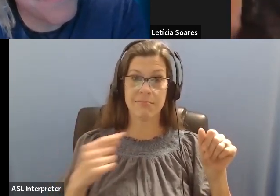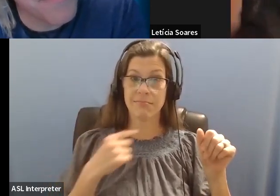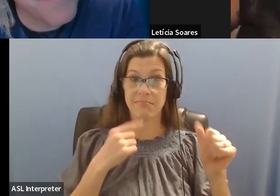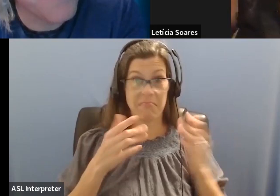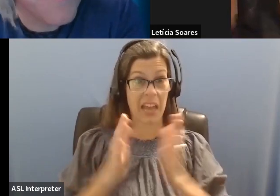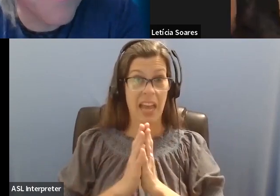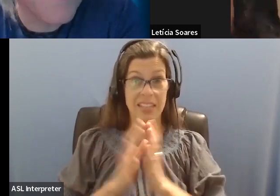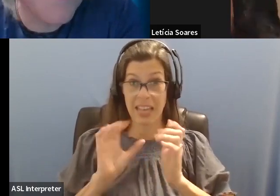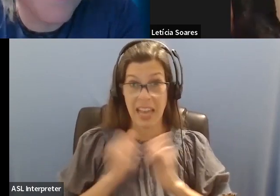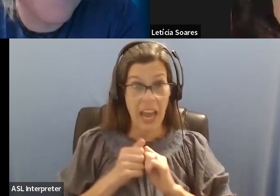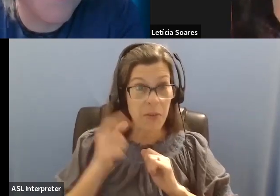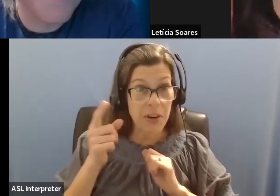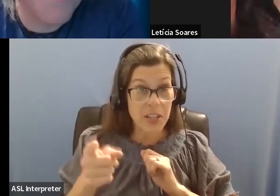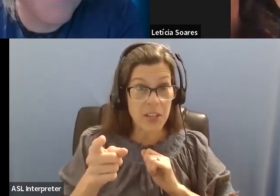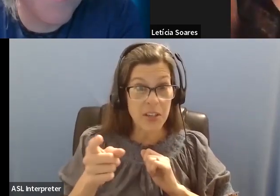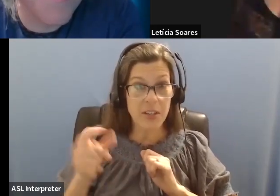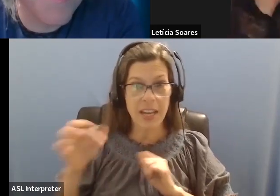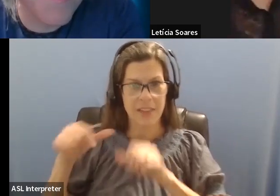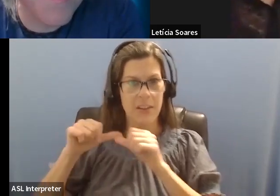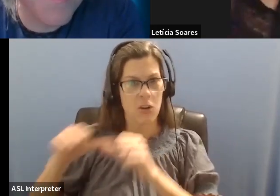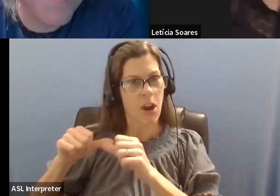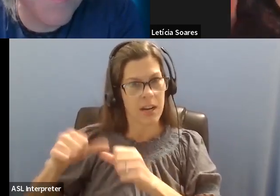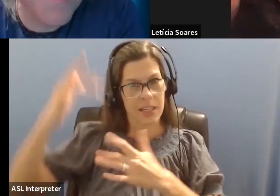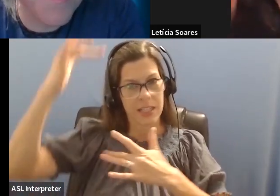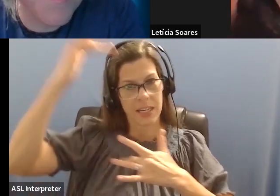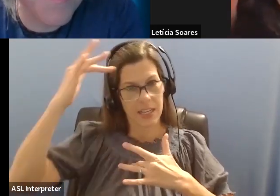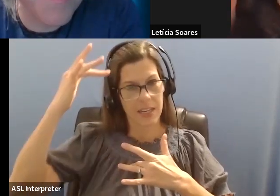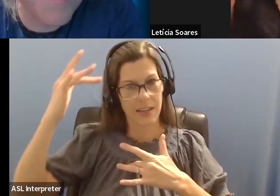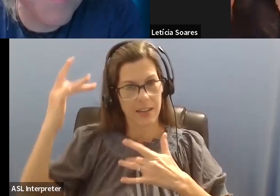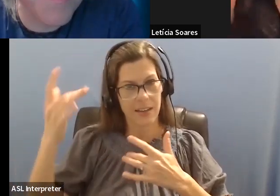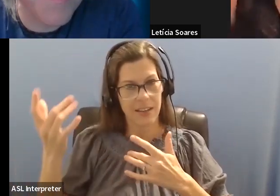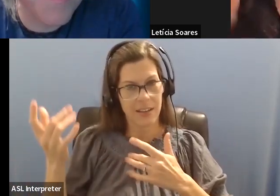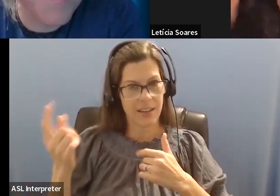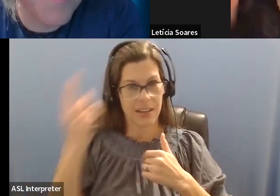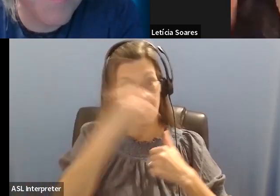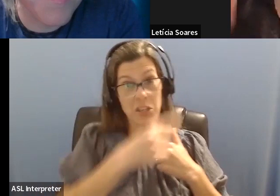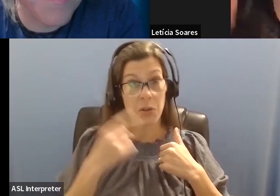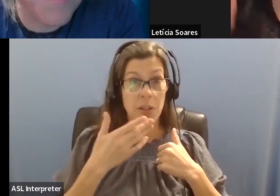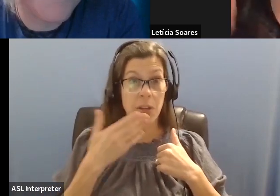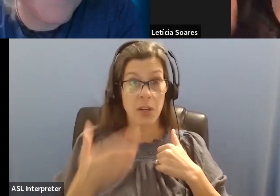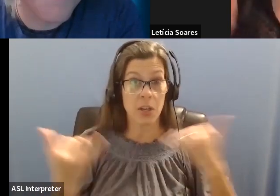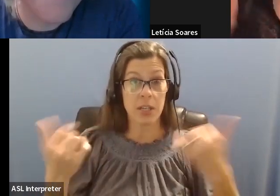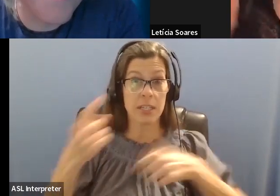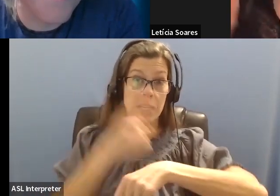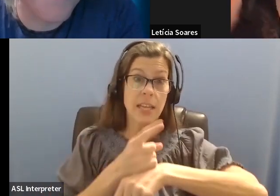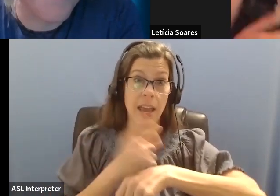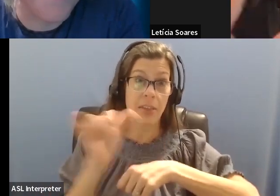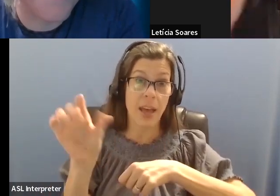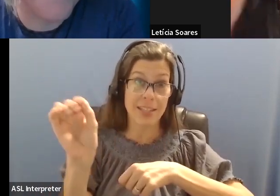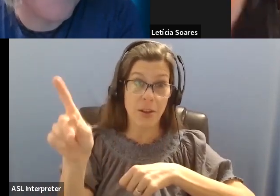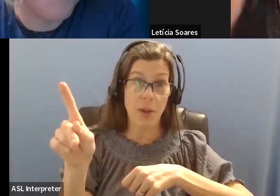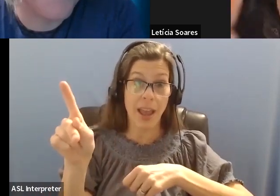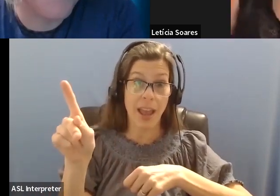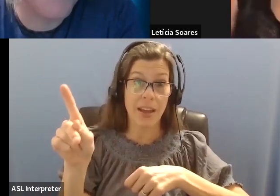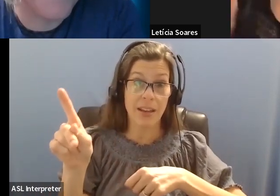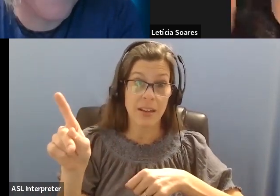you? Or even if you're chronically ill, I mean, you can tell people, oh, you, you look very good today, but that's, that's okay. Is it,